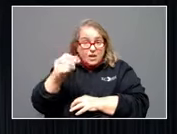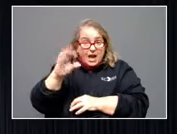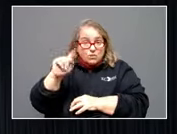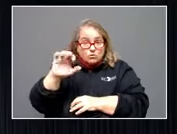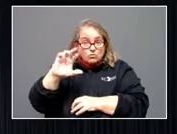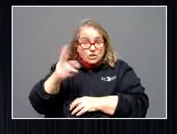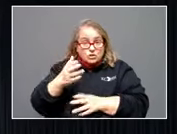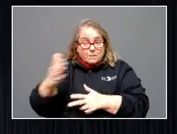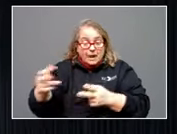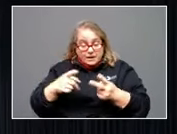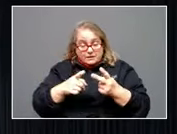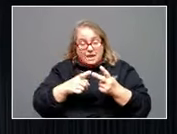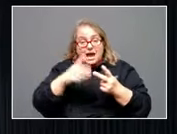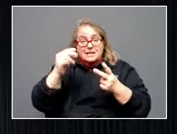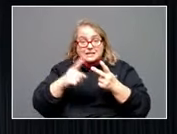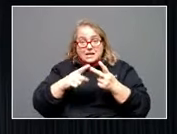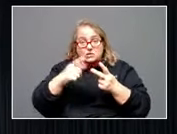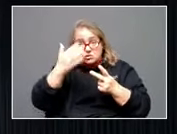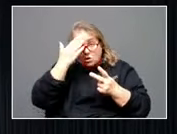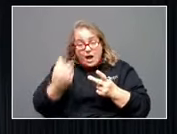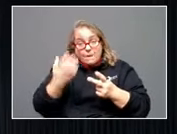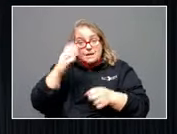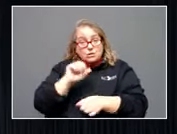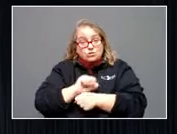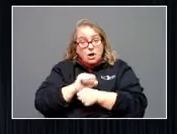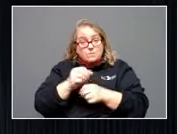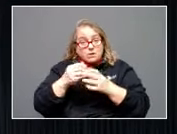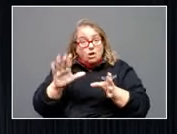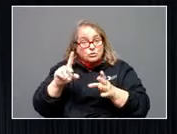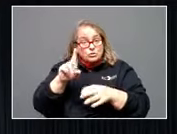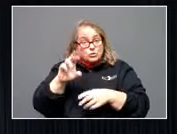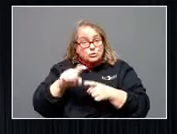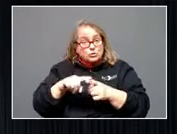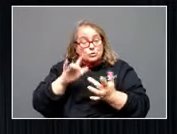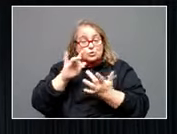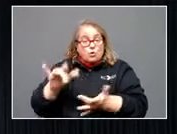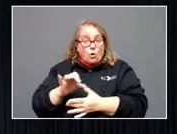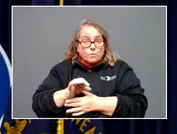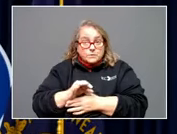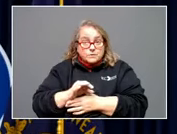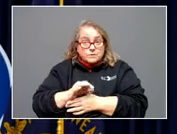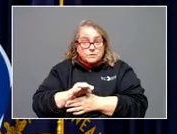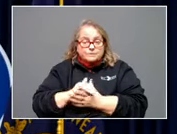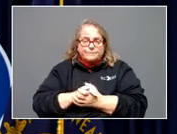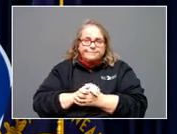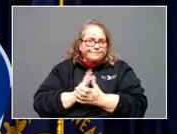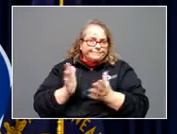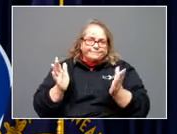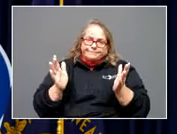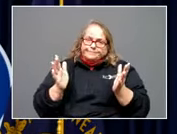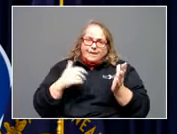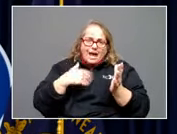do you have an estimate on the number of jobs lost due to the storms? Yeah. Let me get you a firm